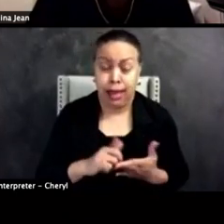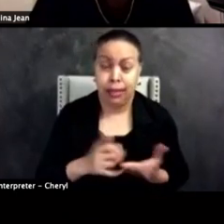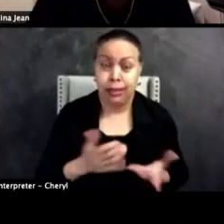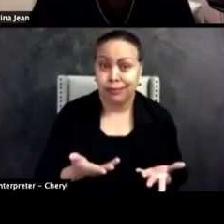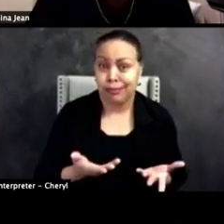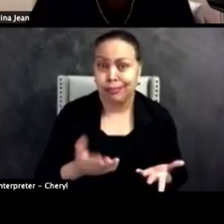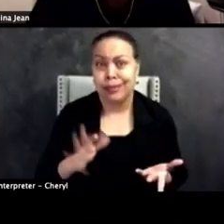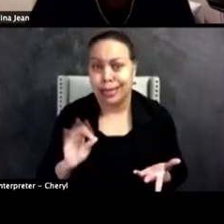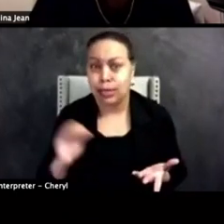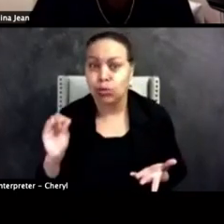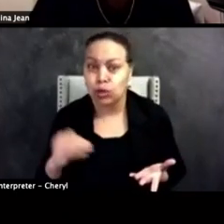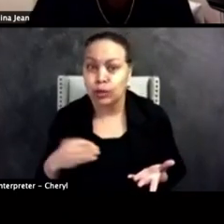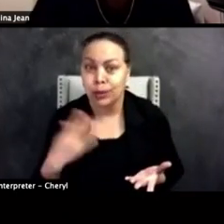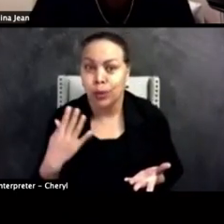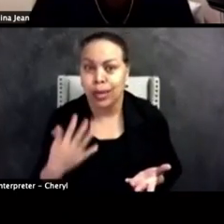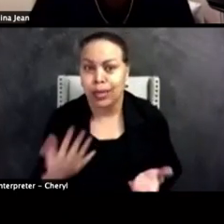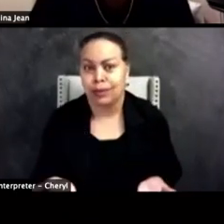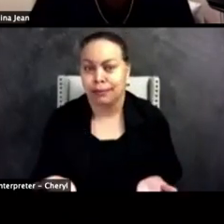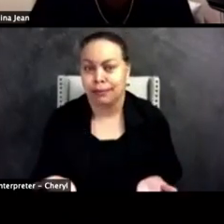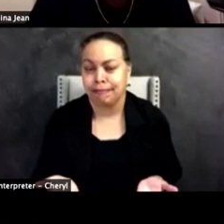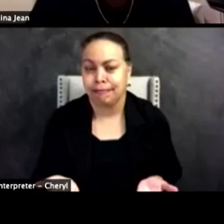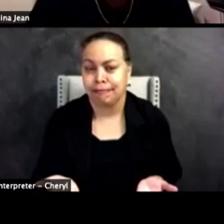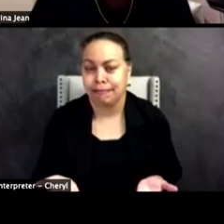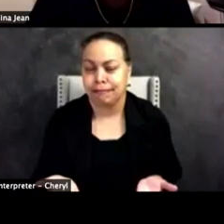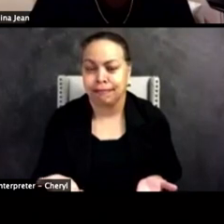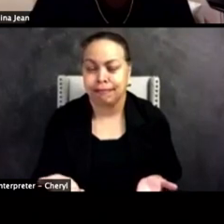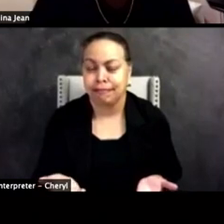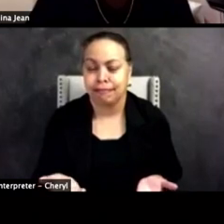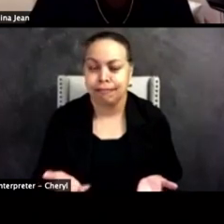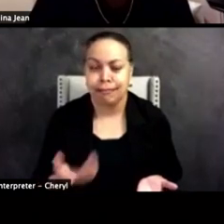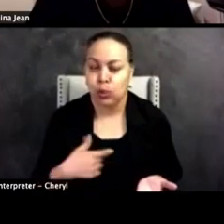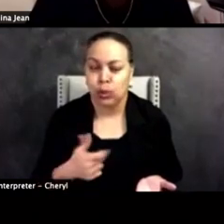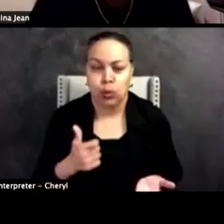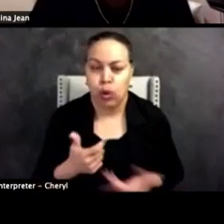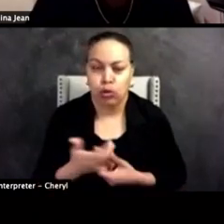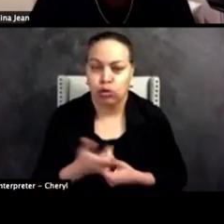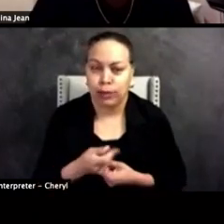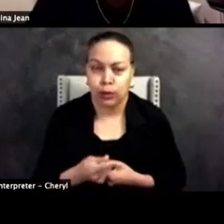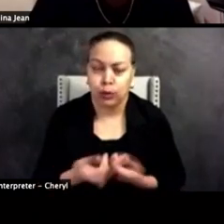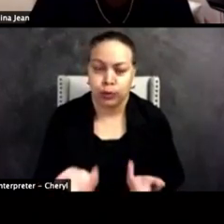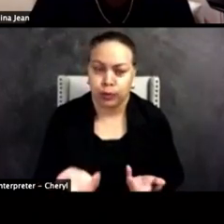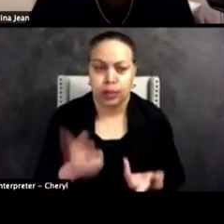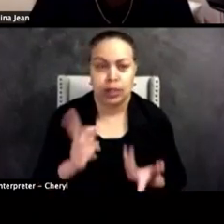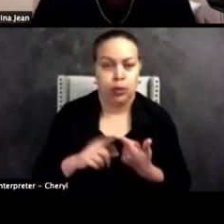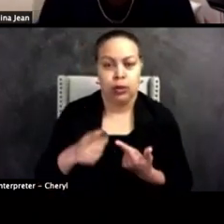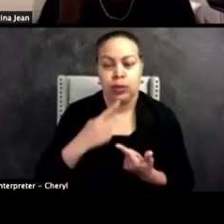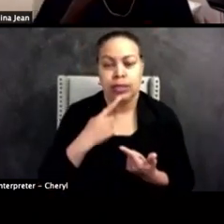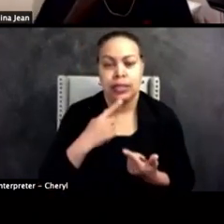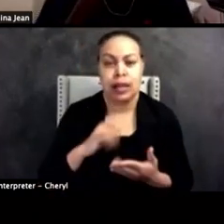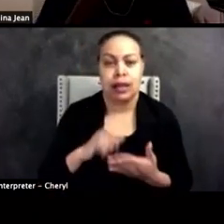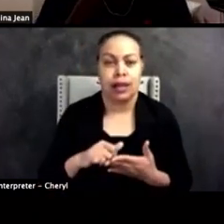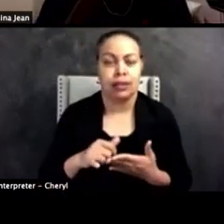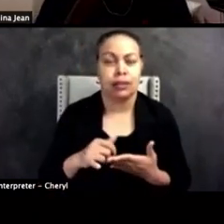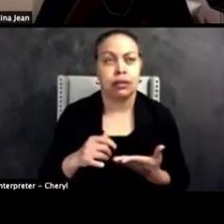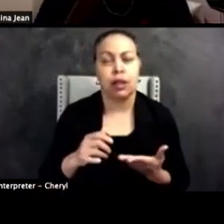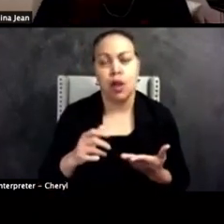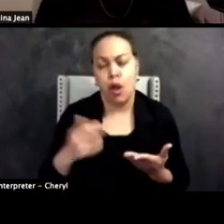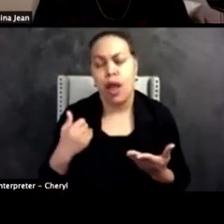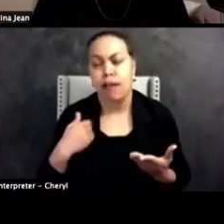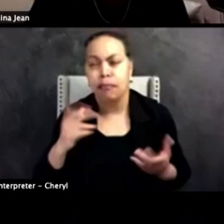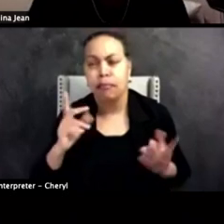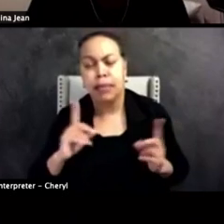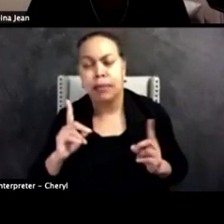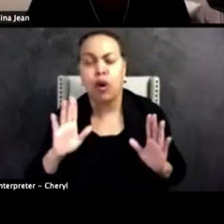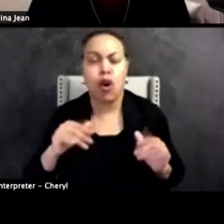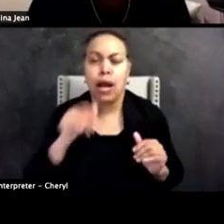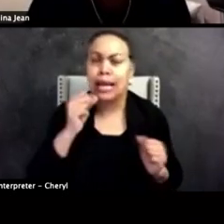at least 90% white, you know, we're not necessarily going to trust that. So when you say that, you know, we have people who are not, we don't